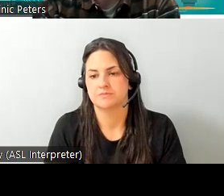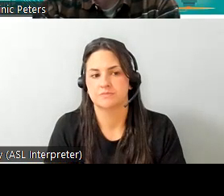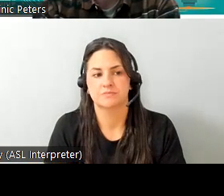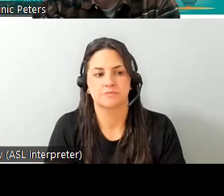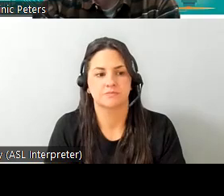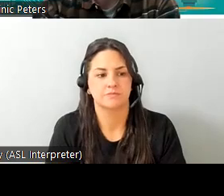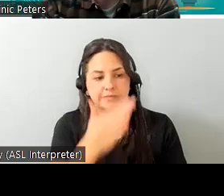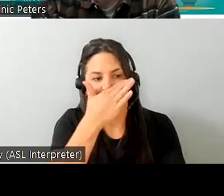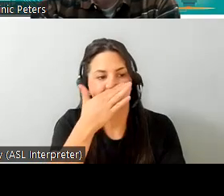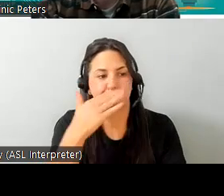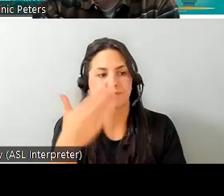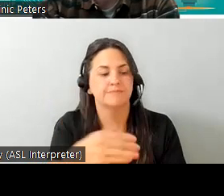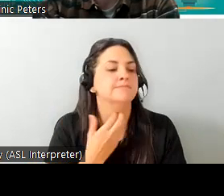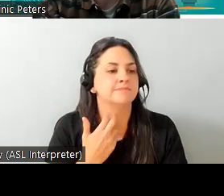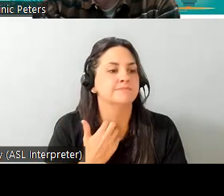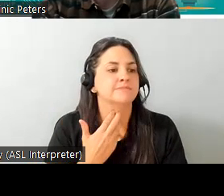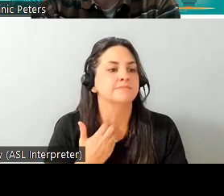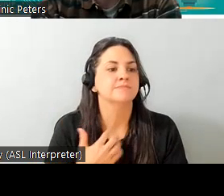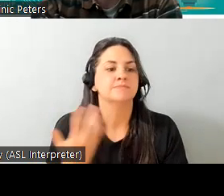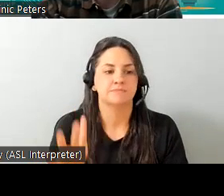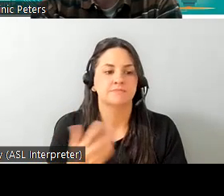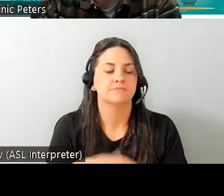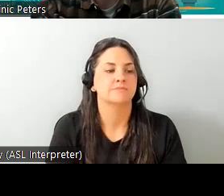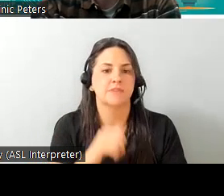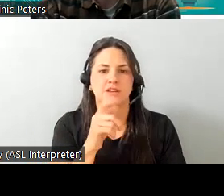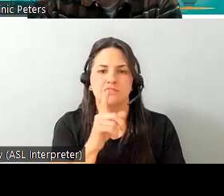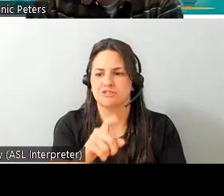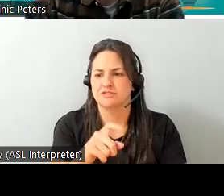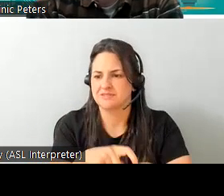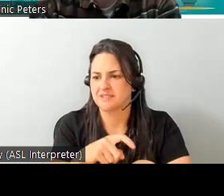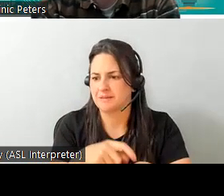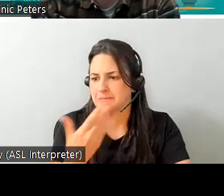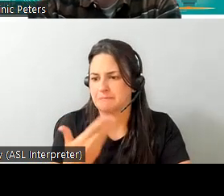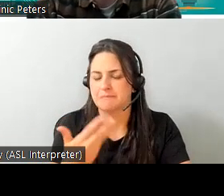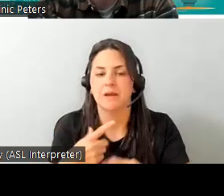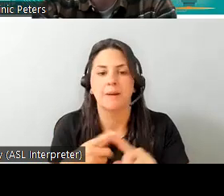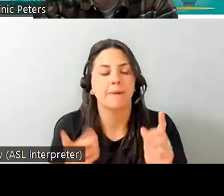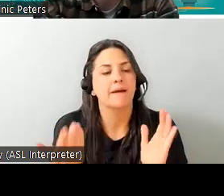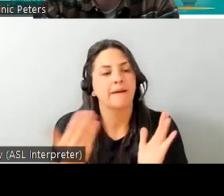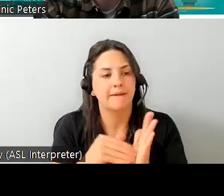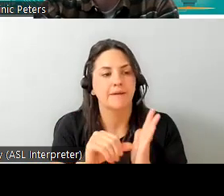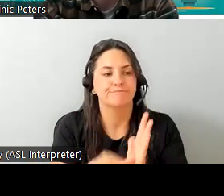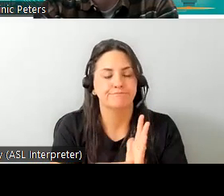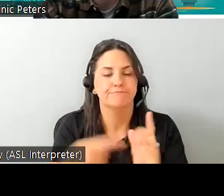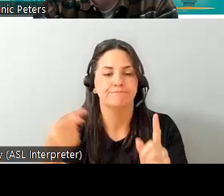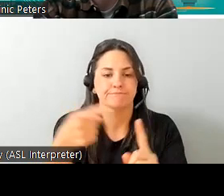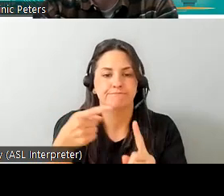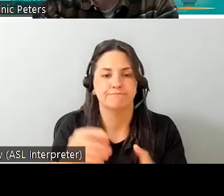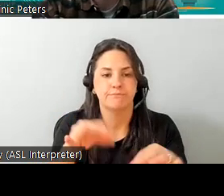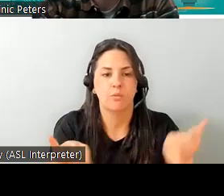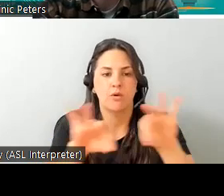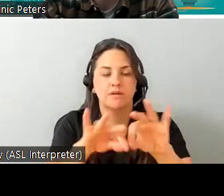next slide please great thanks um so yeah not sure how i'm doing on time here but just to reiterate the key points um